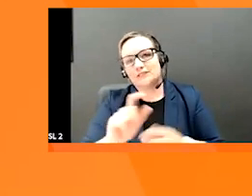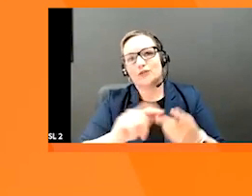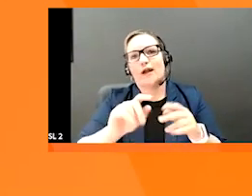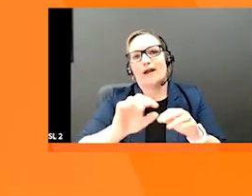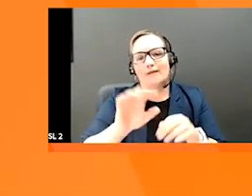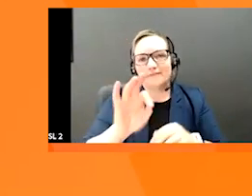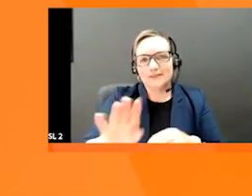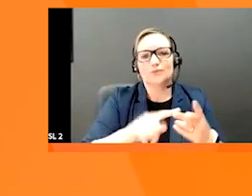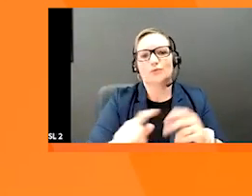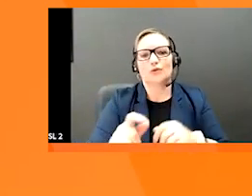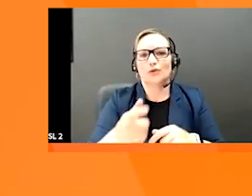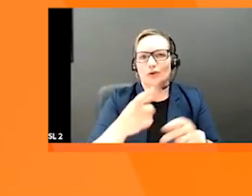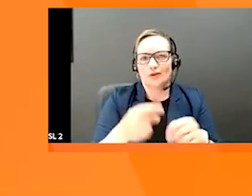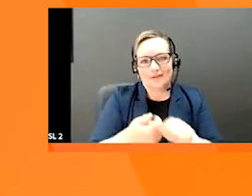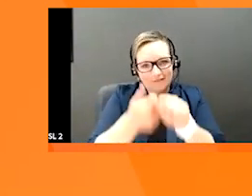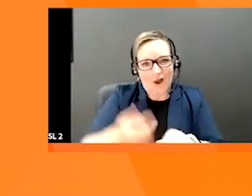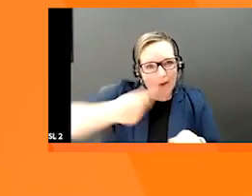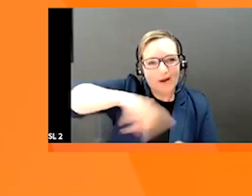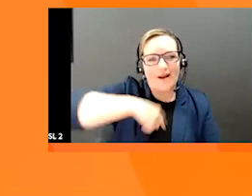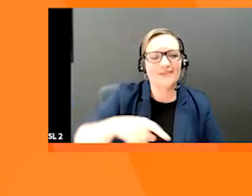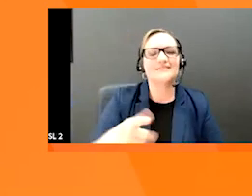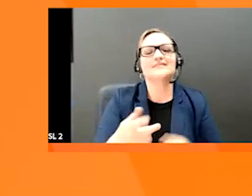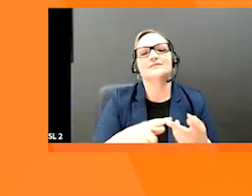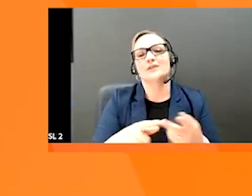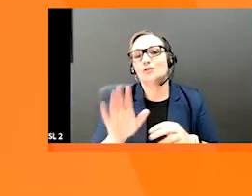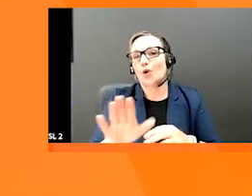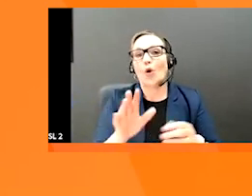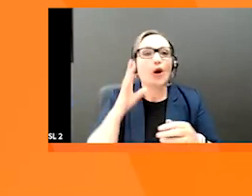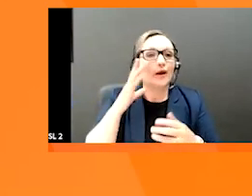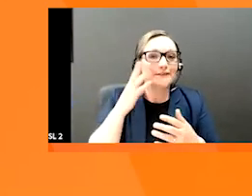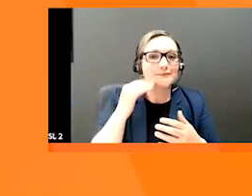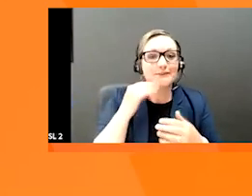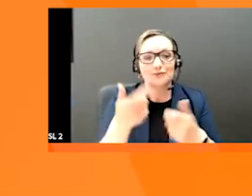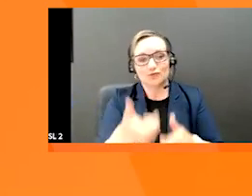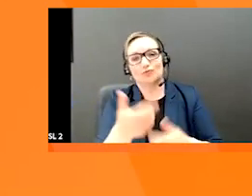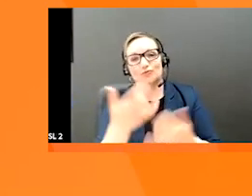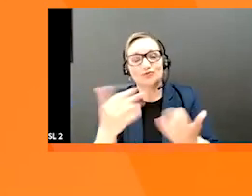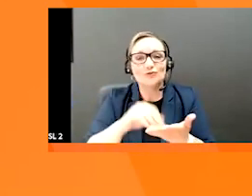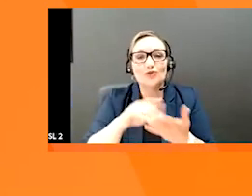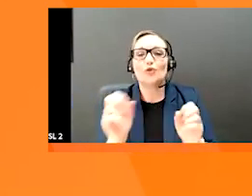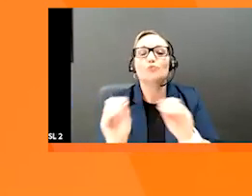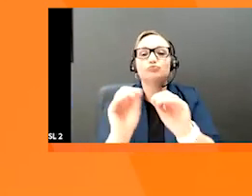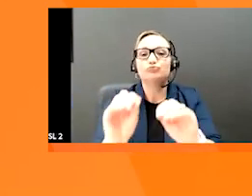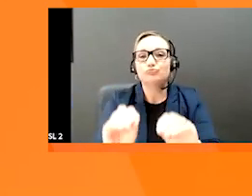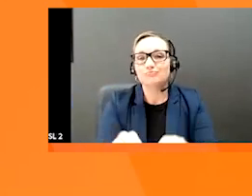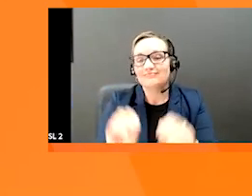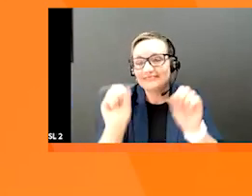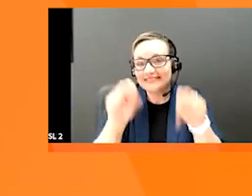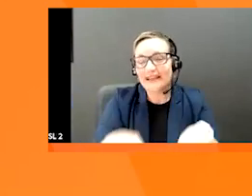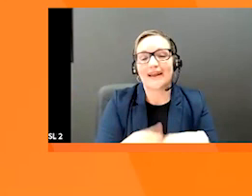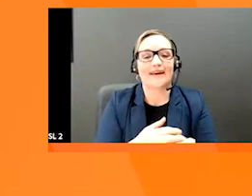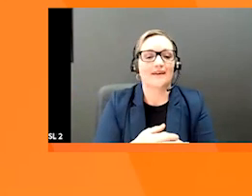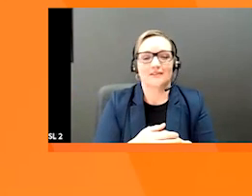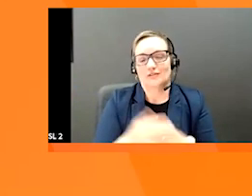you can post about your experience here today or any day that you join any one of our webinars or